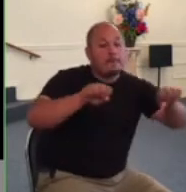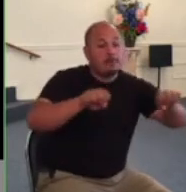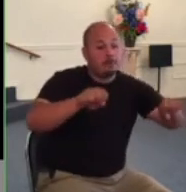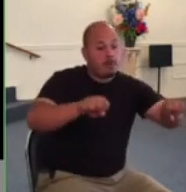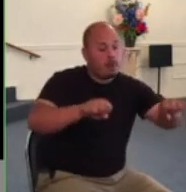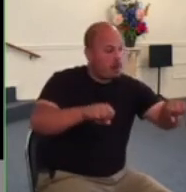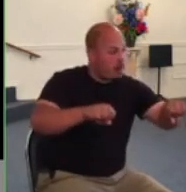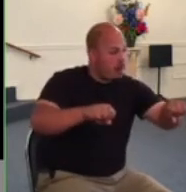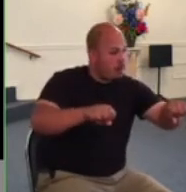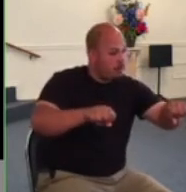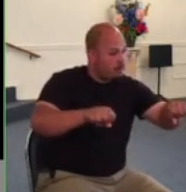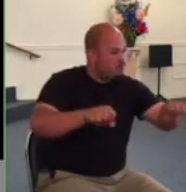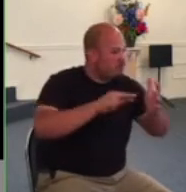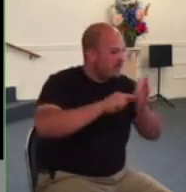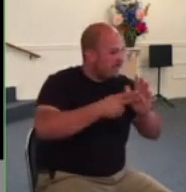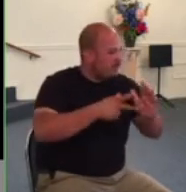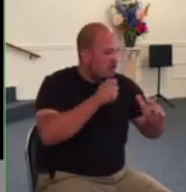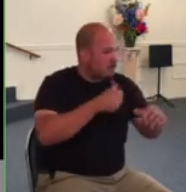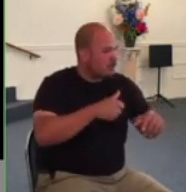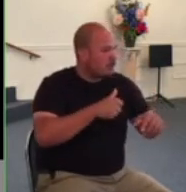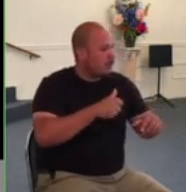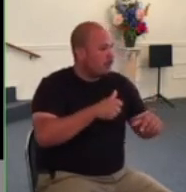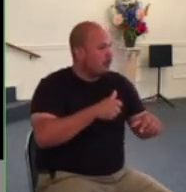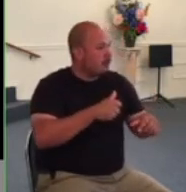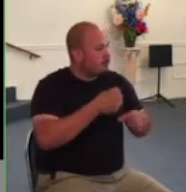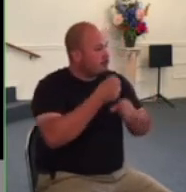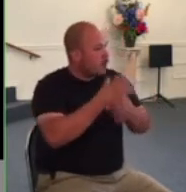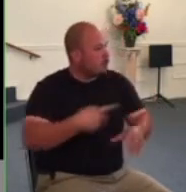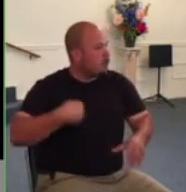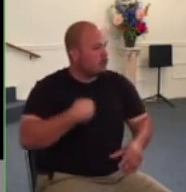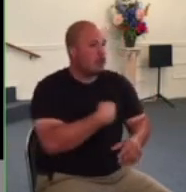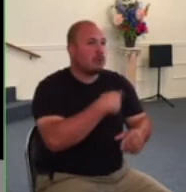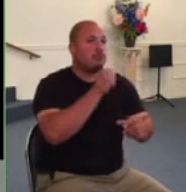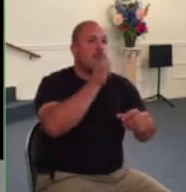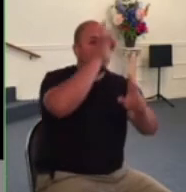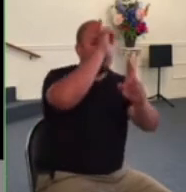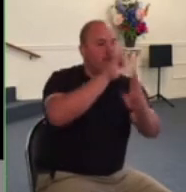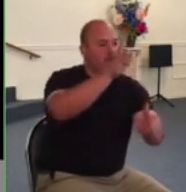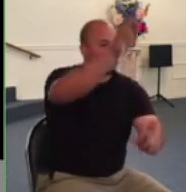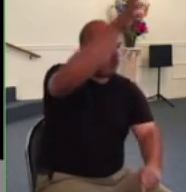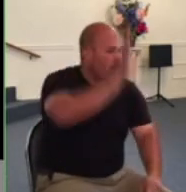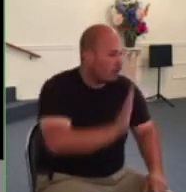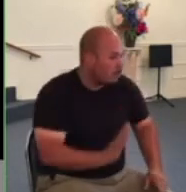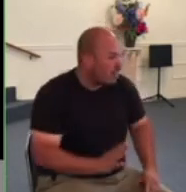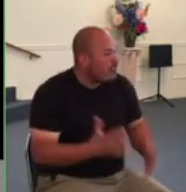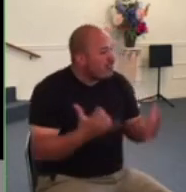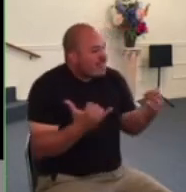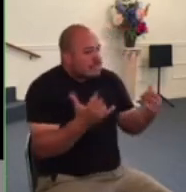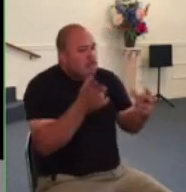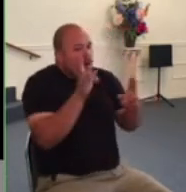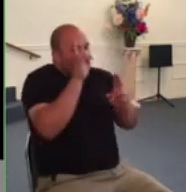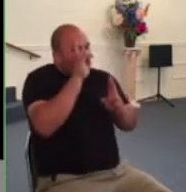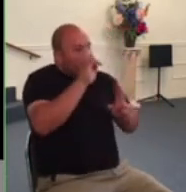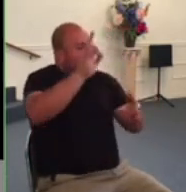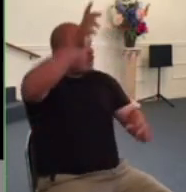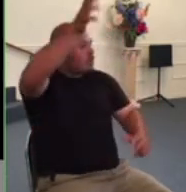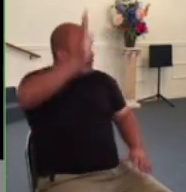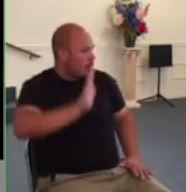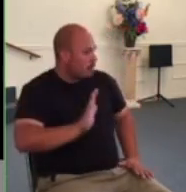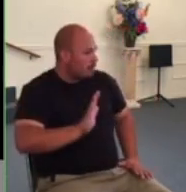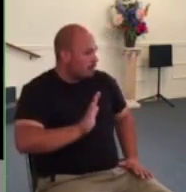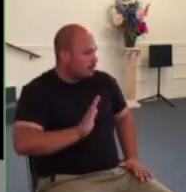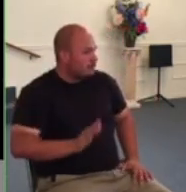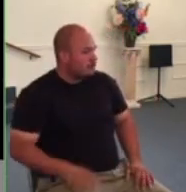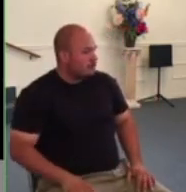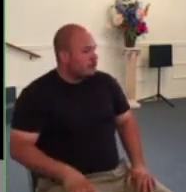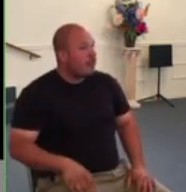disobey or to dishonor god this honors god in the sight of the people around us as they see that we're trying